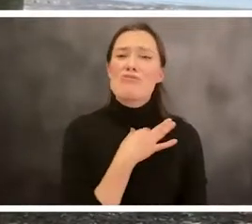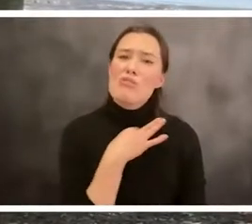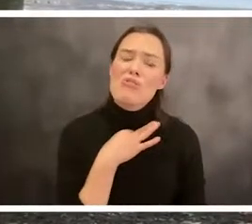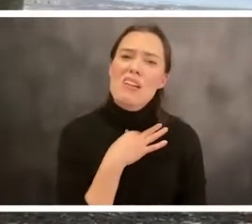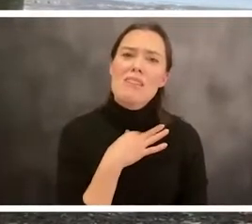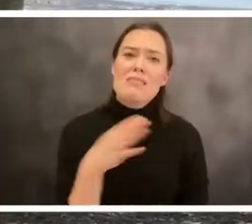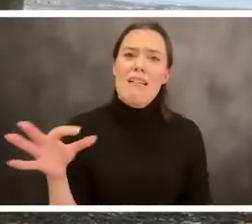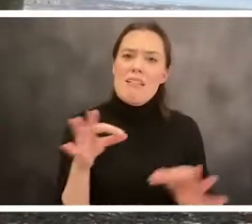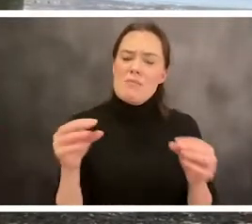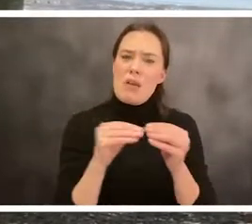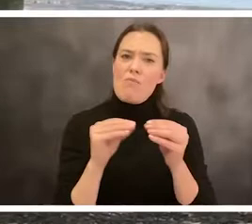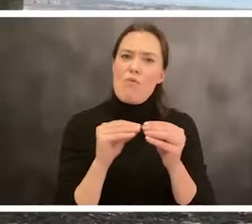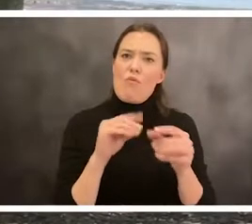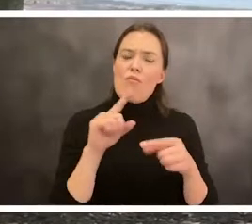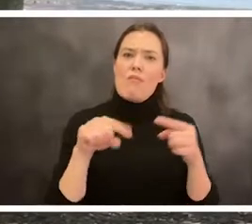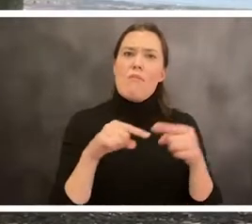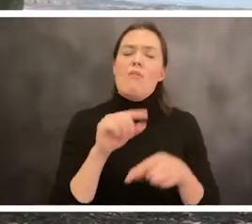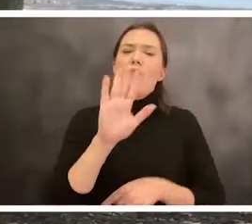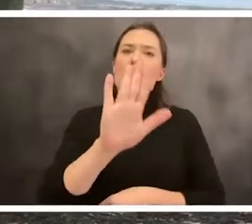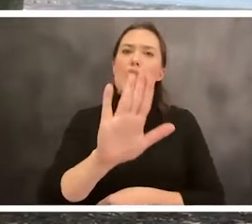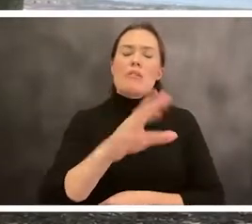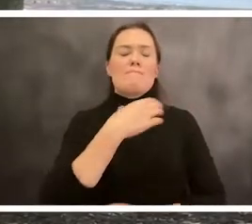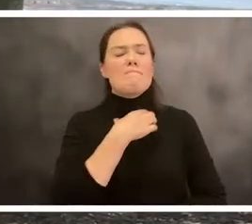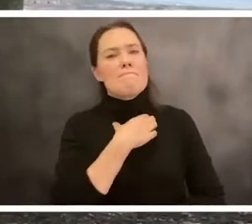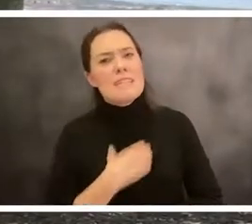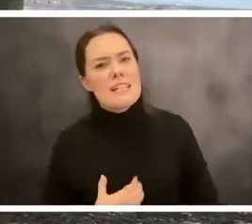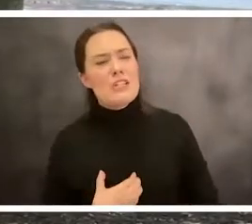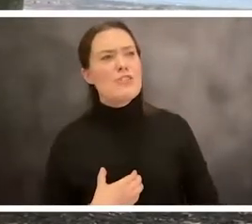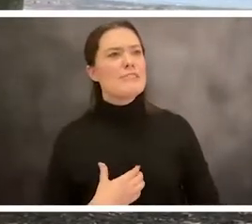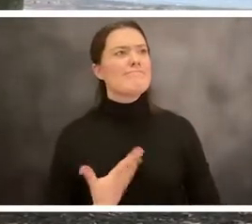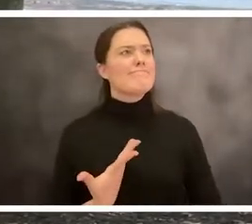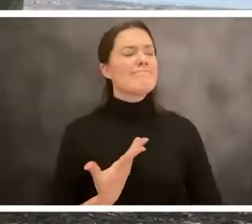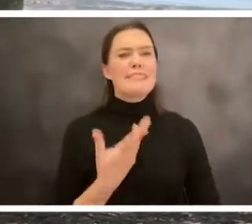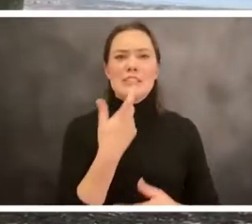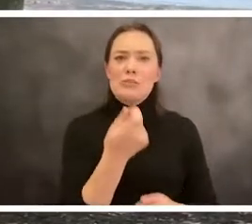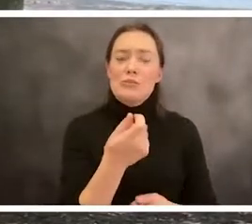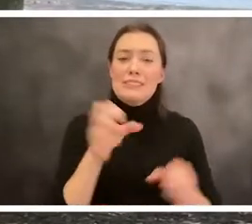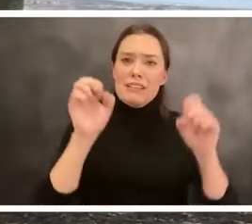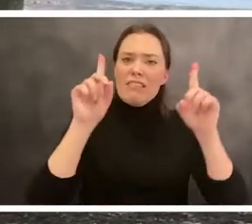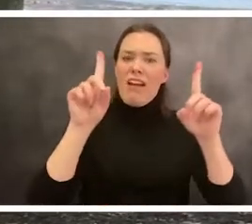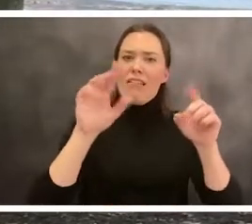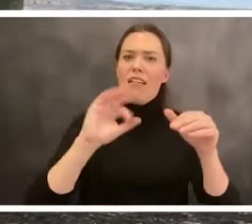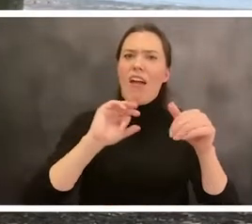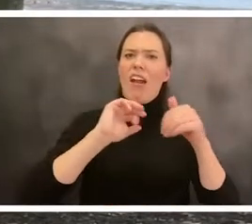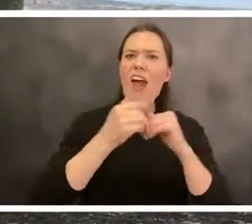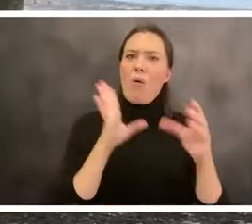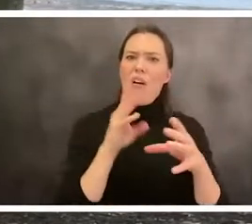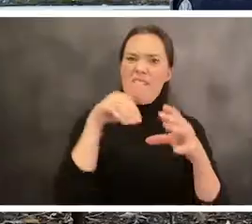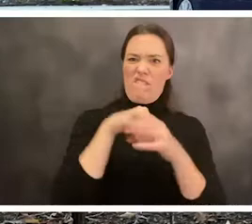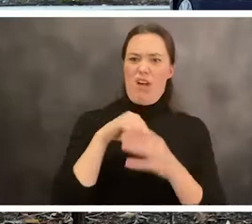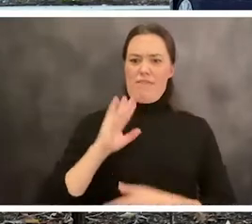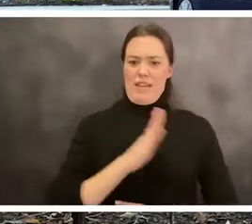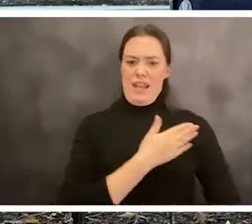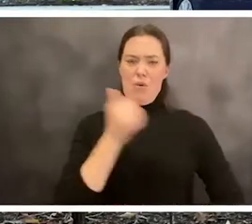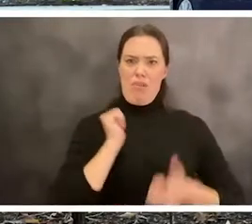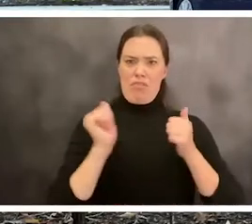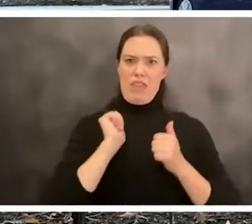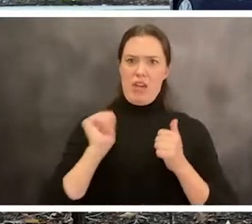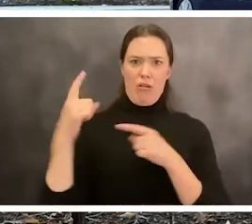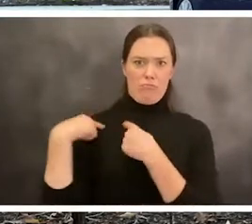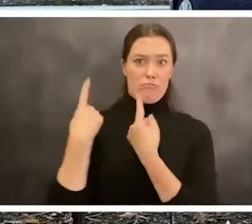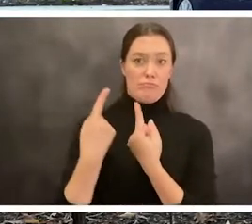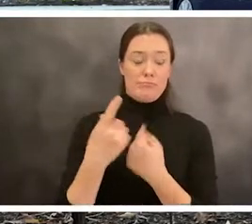more about this passion for education and how, what got you involved with McCarter and what's kept you involved all these years? As an